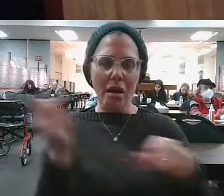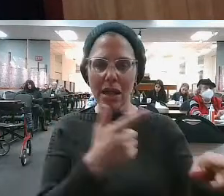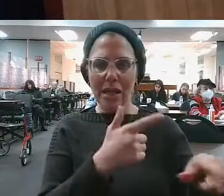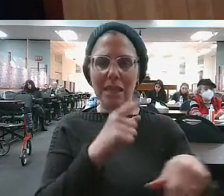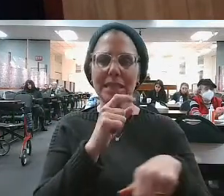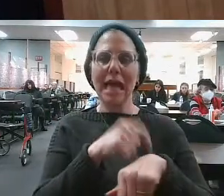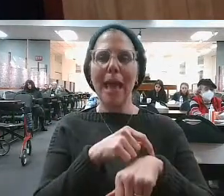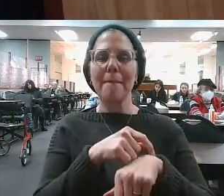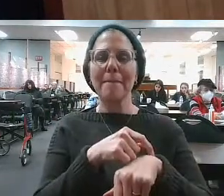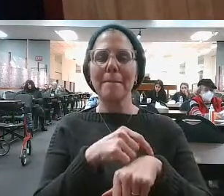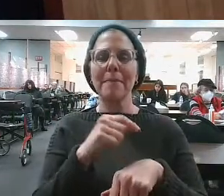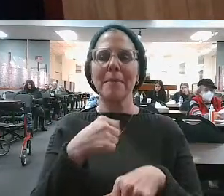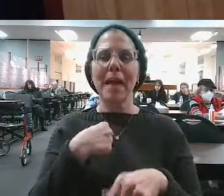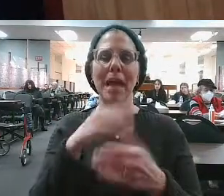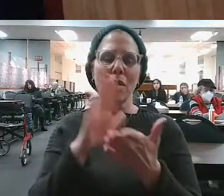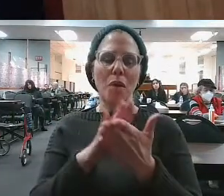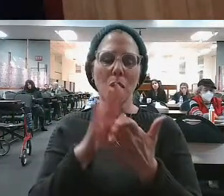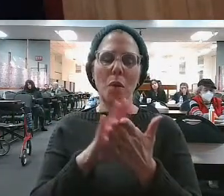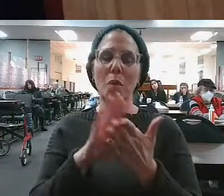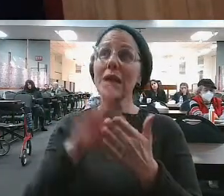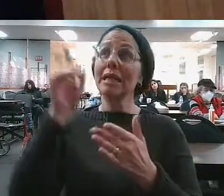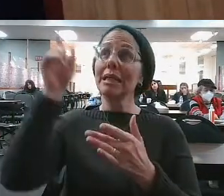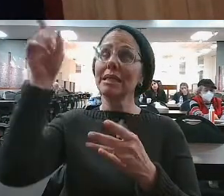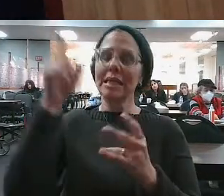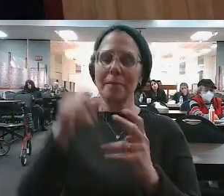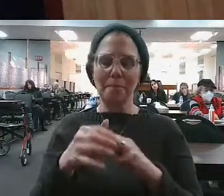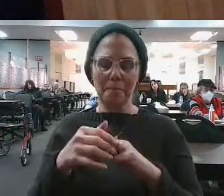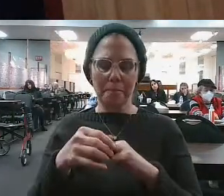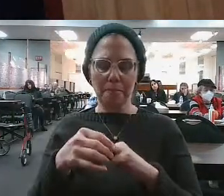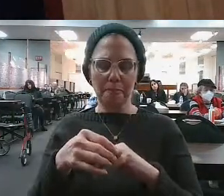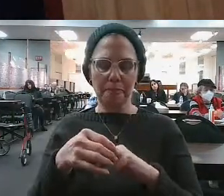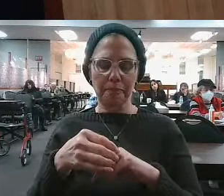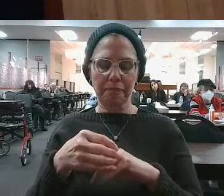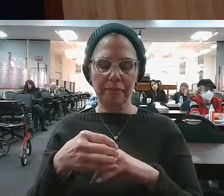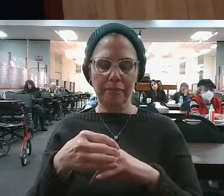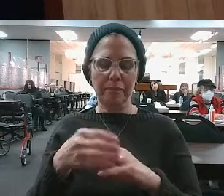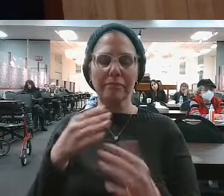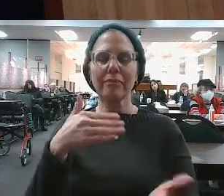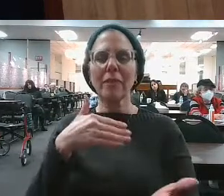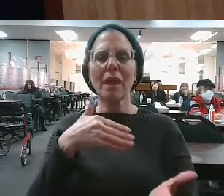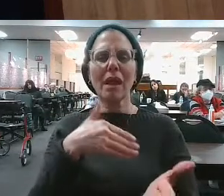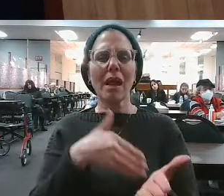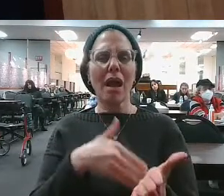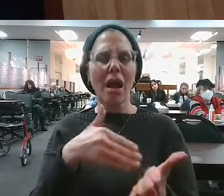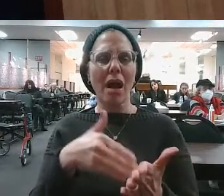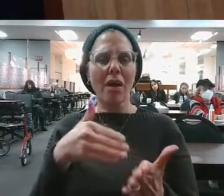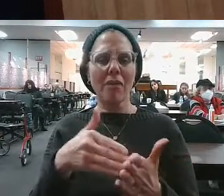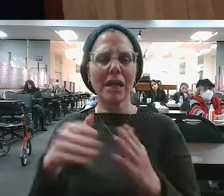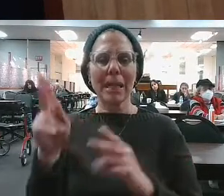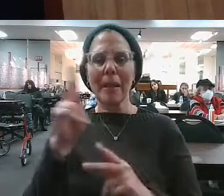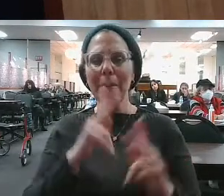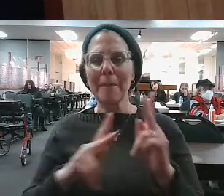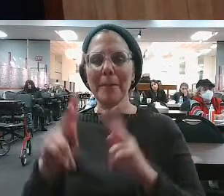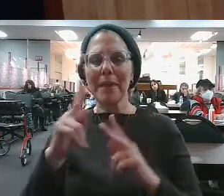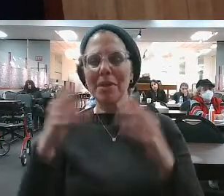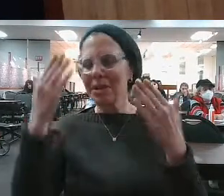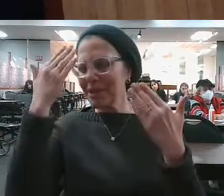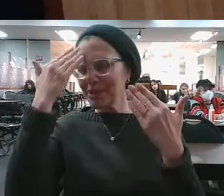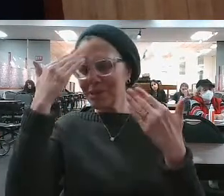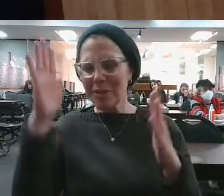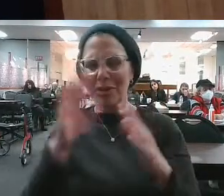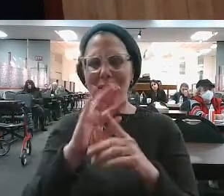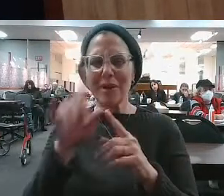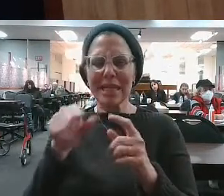in our journey through Sefer Tehillim, part of the examine of Sefer Tehillim is that often we don't know specifically what